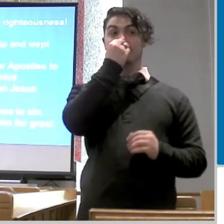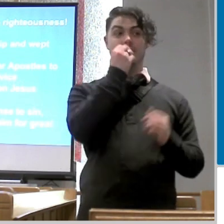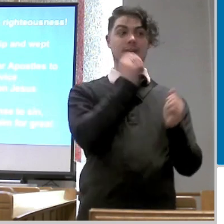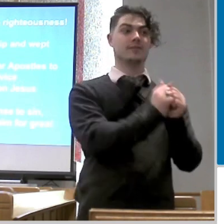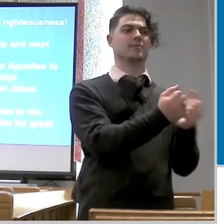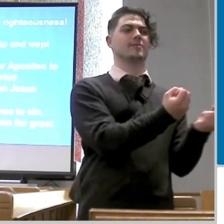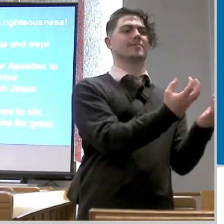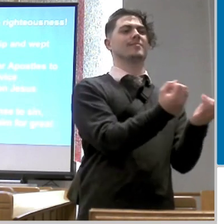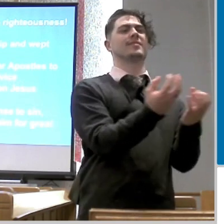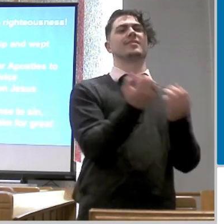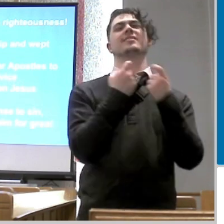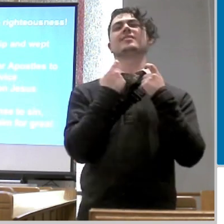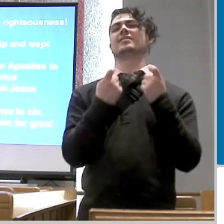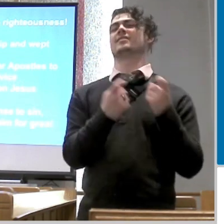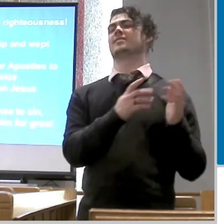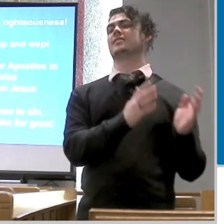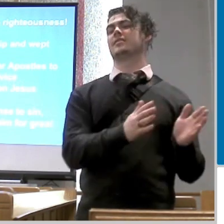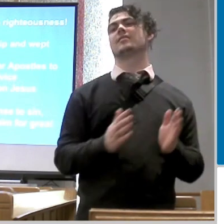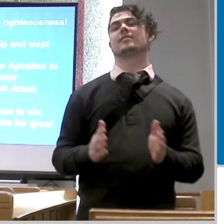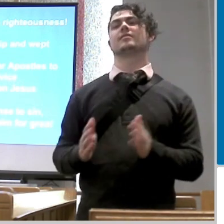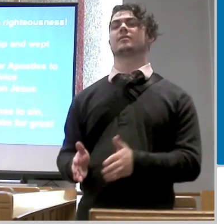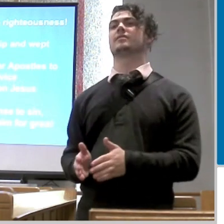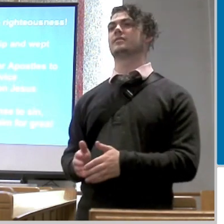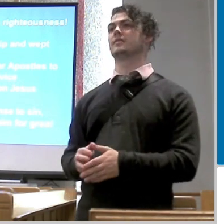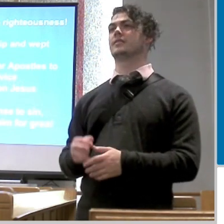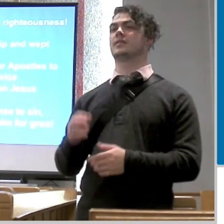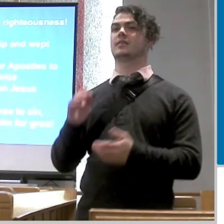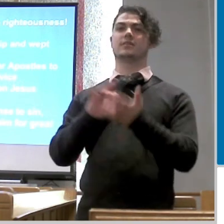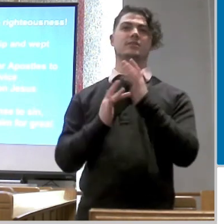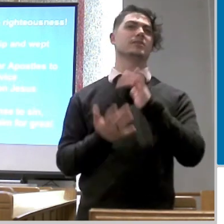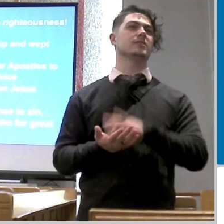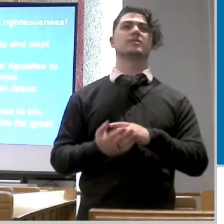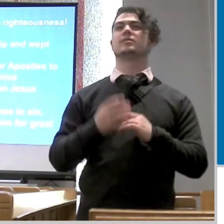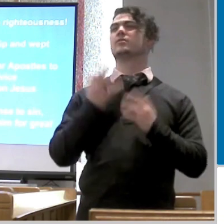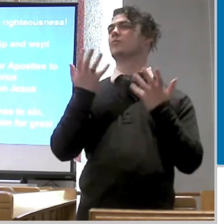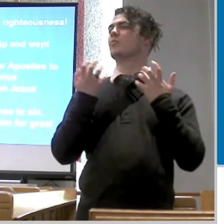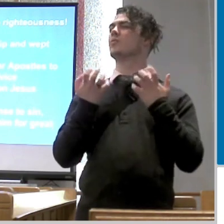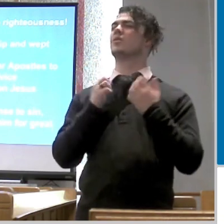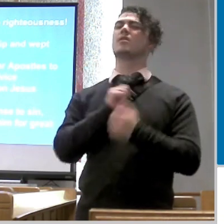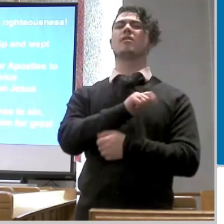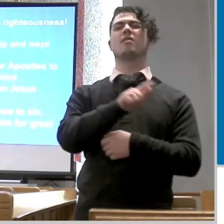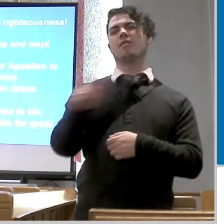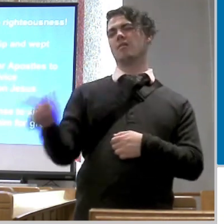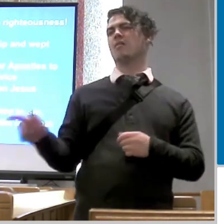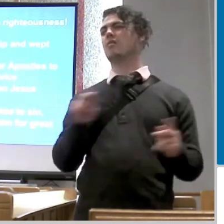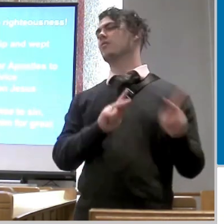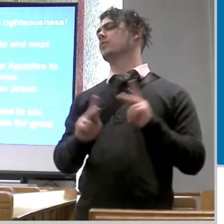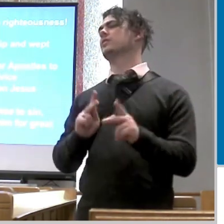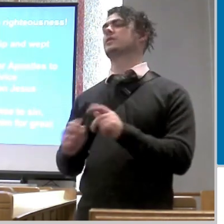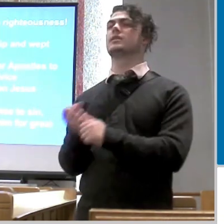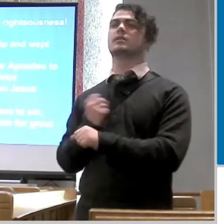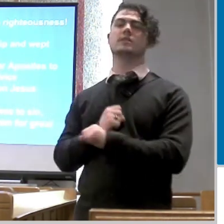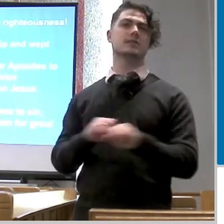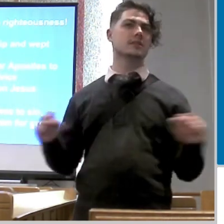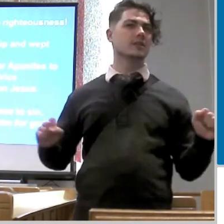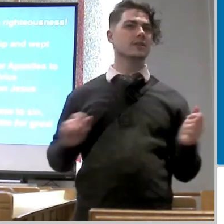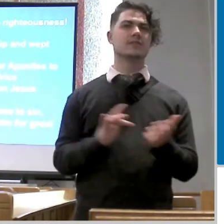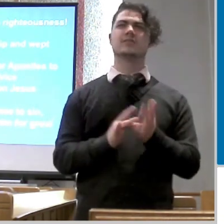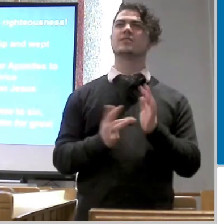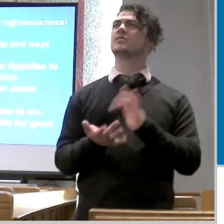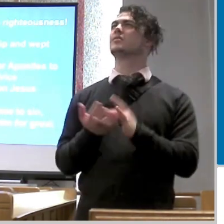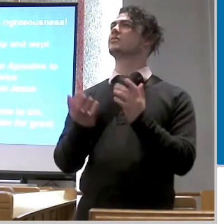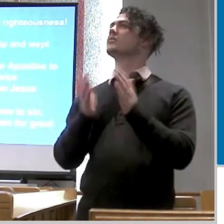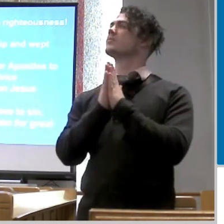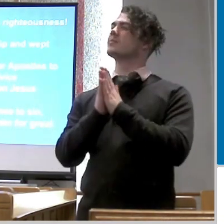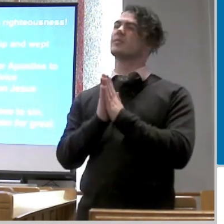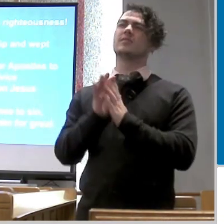people that knowing that jesus said hey my father's desire is for all men to be saved knowing that jesus prayed that i might not lose any of